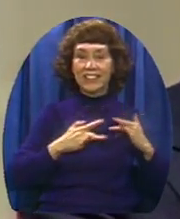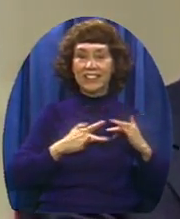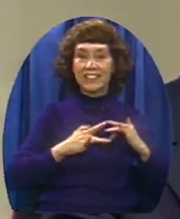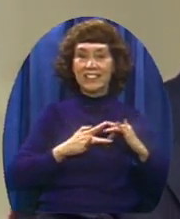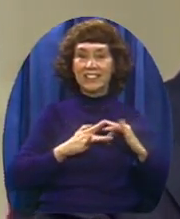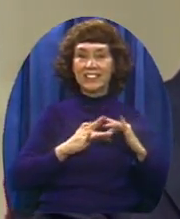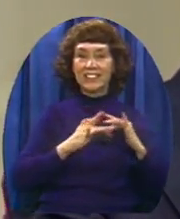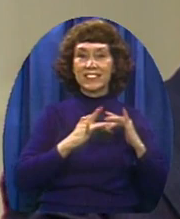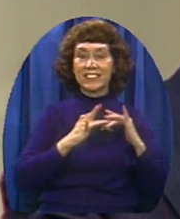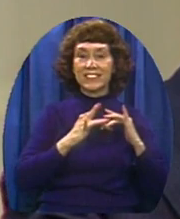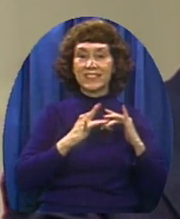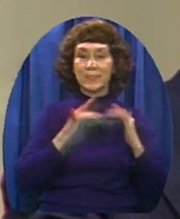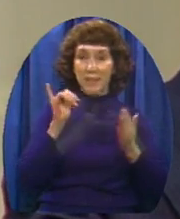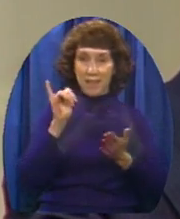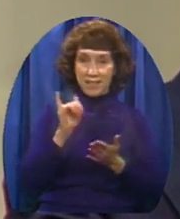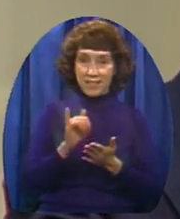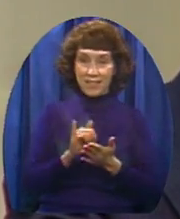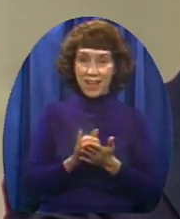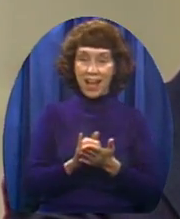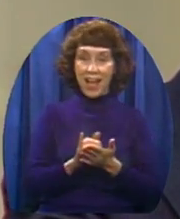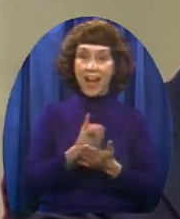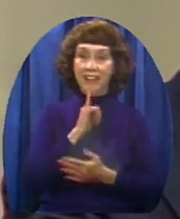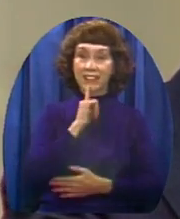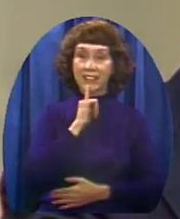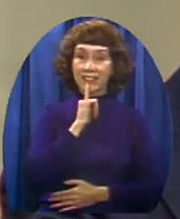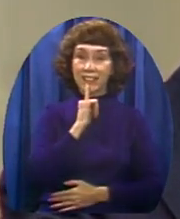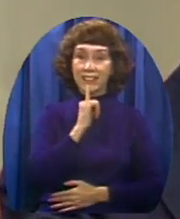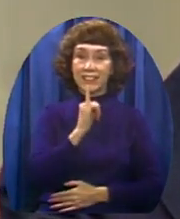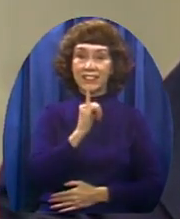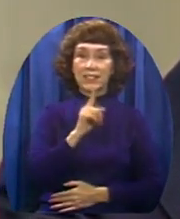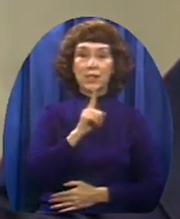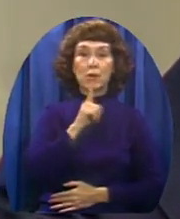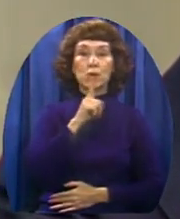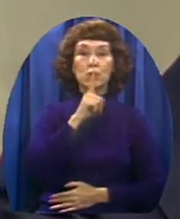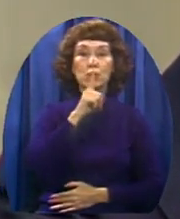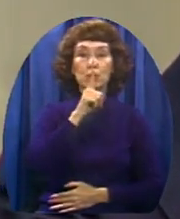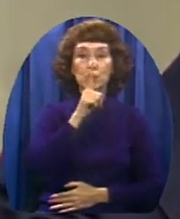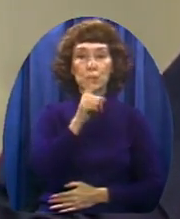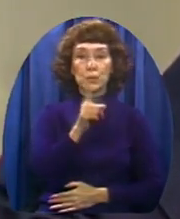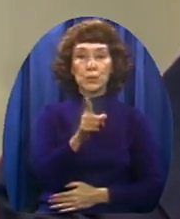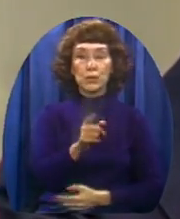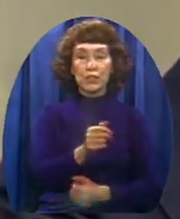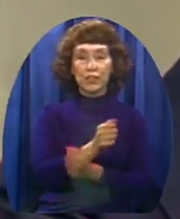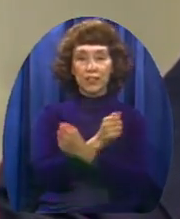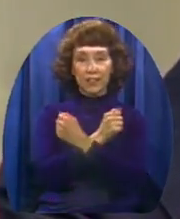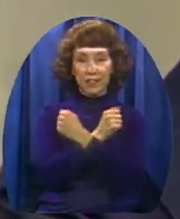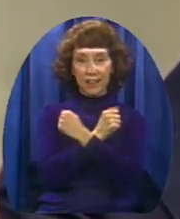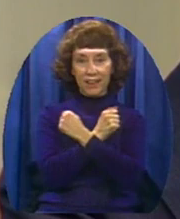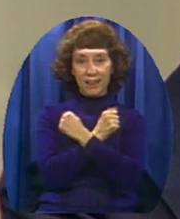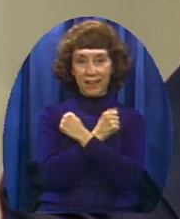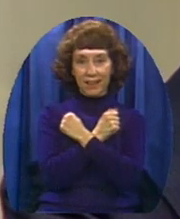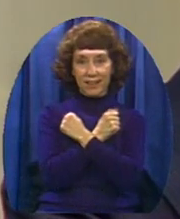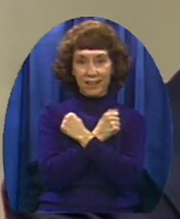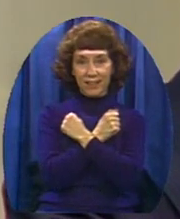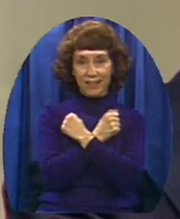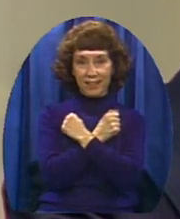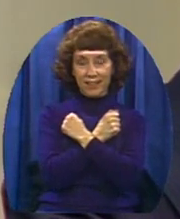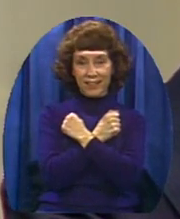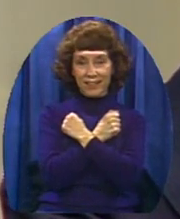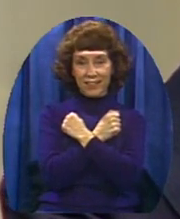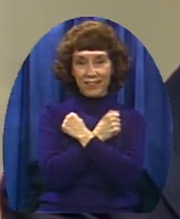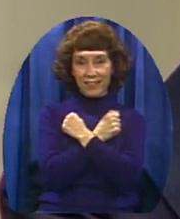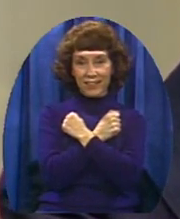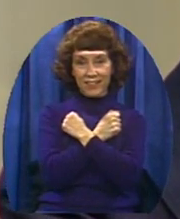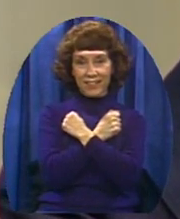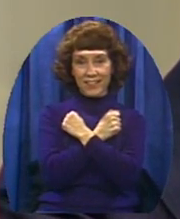If that isn't love If